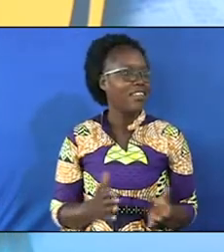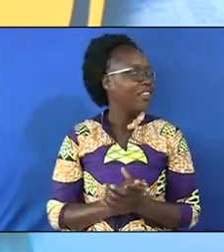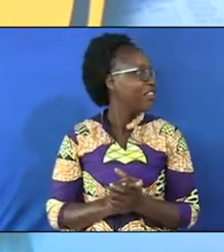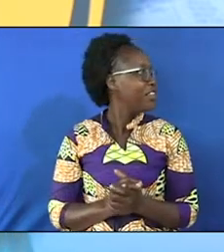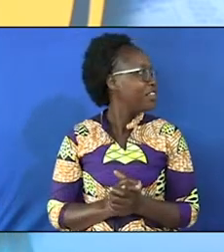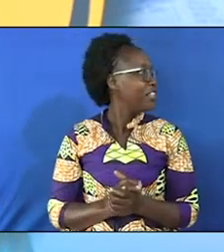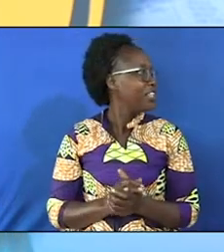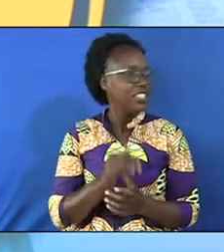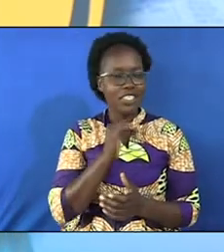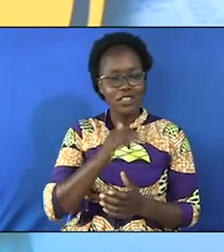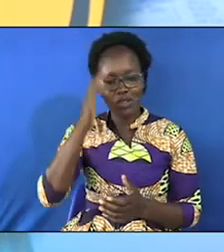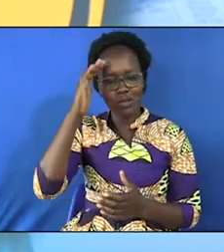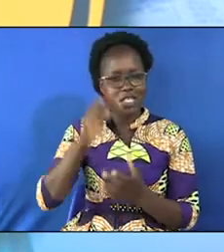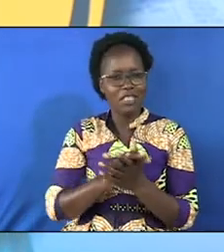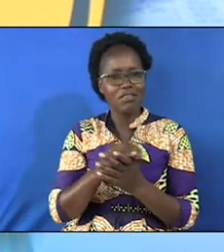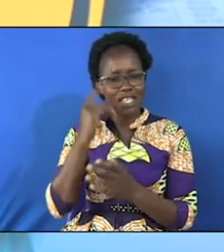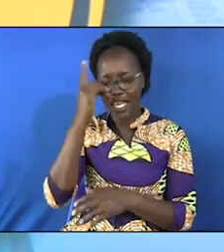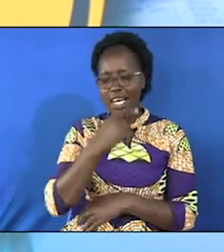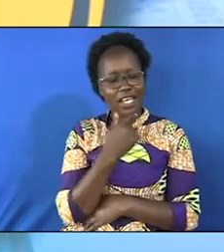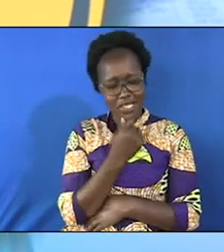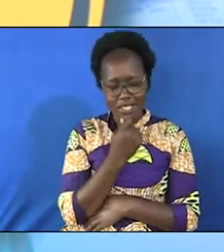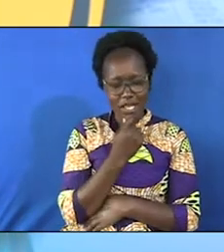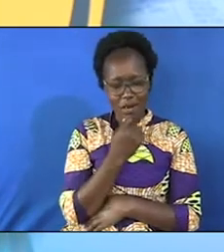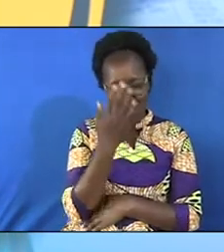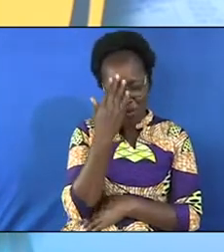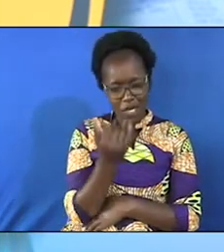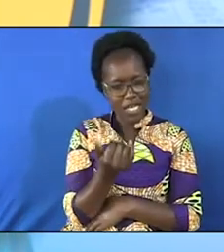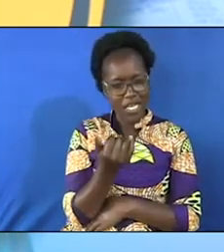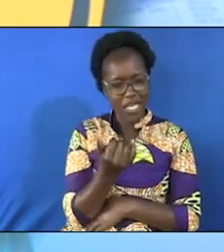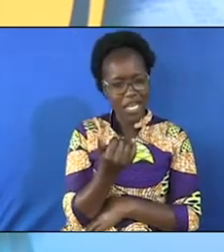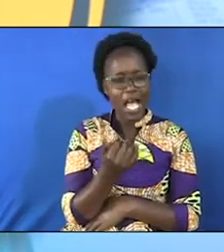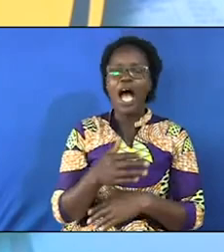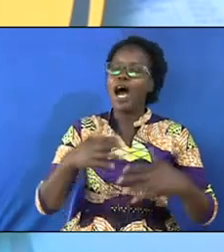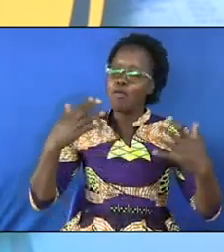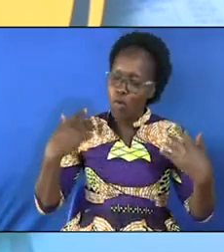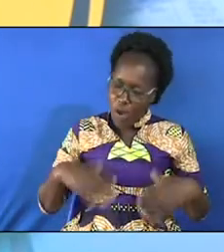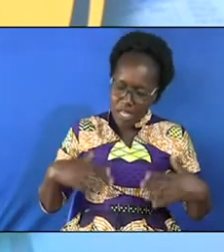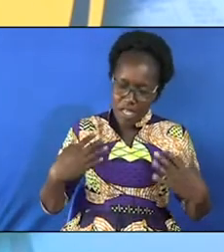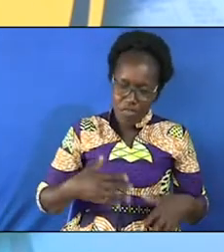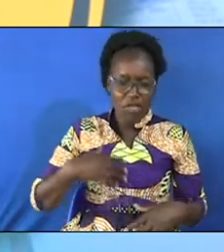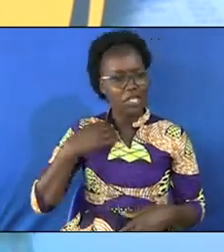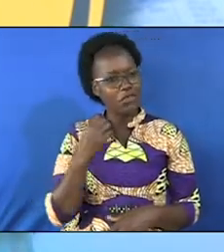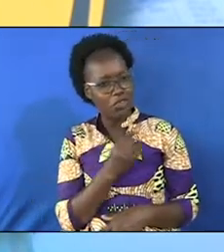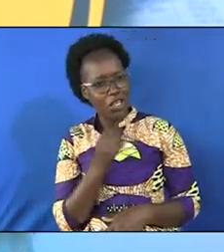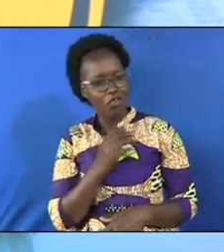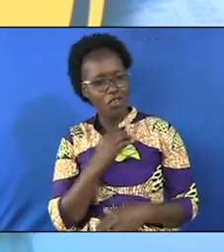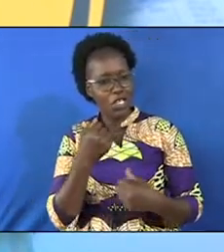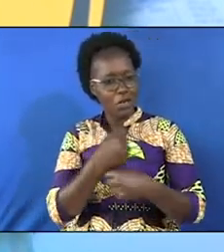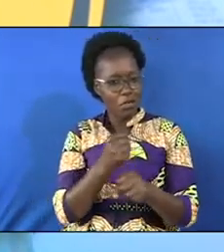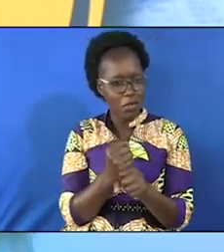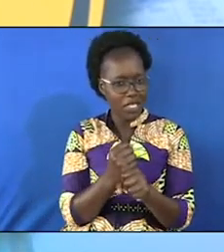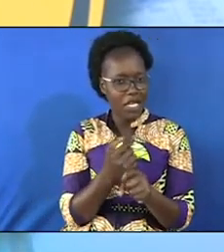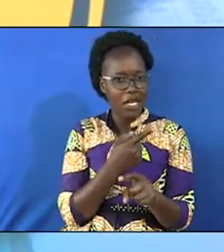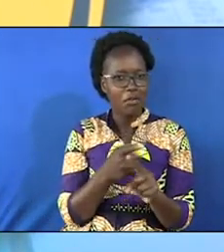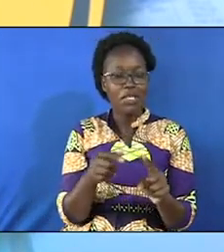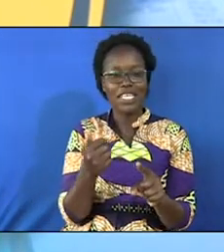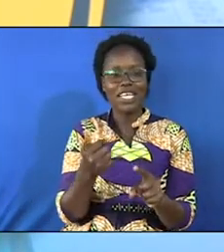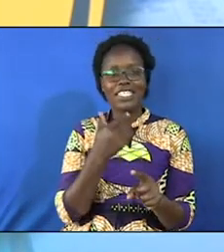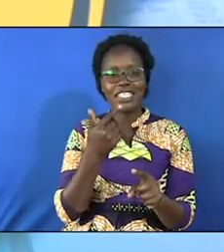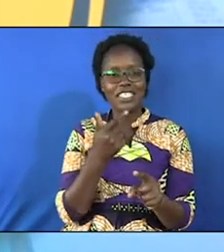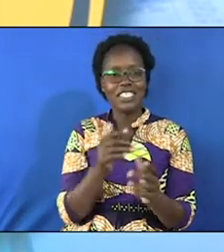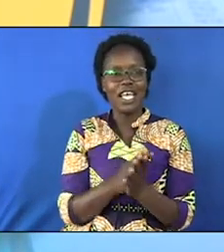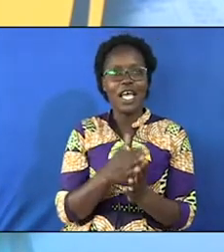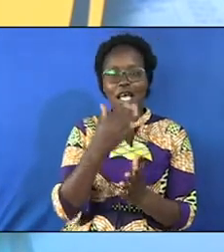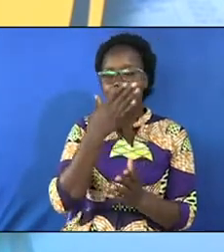who don't believe that answer because the bible says I'm wonderfully and beautifully what but some men are saying